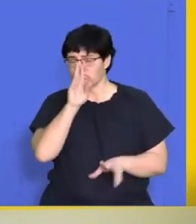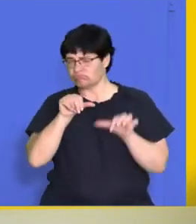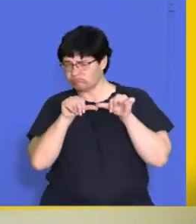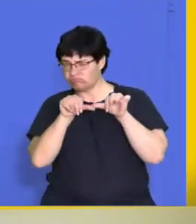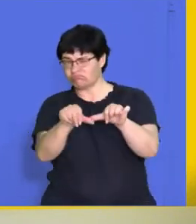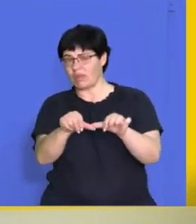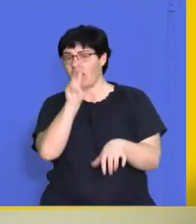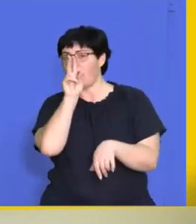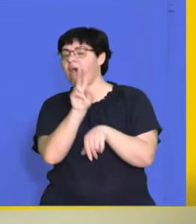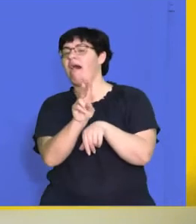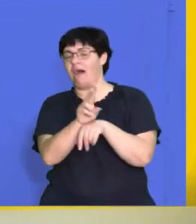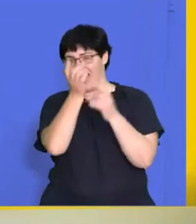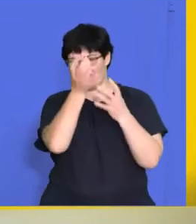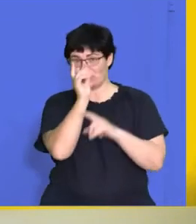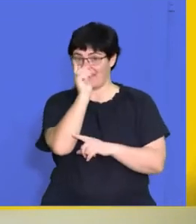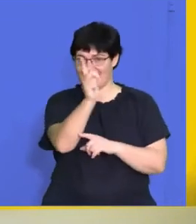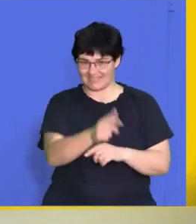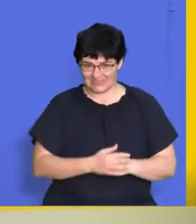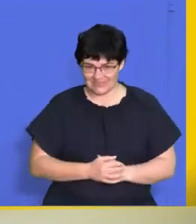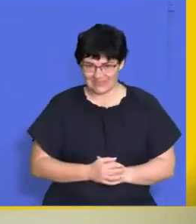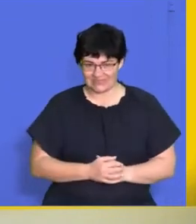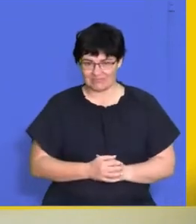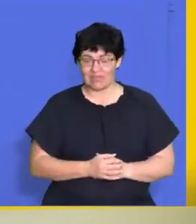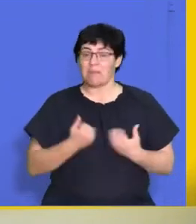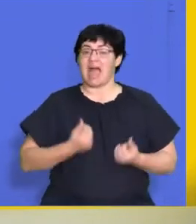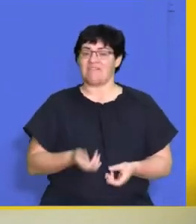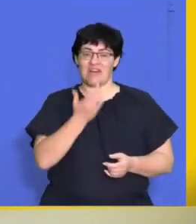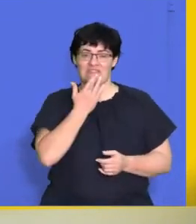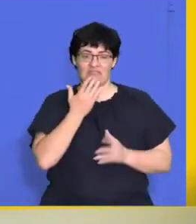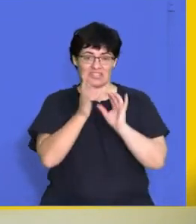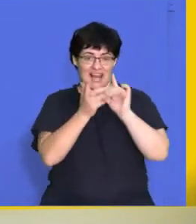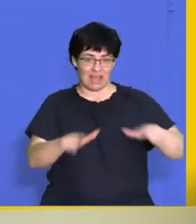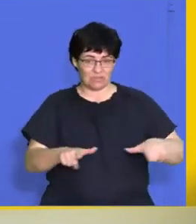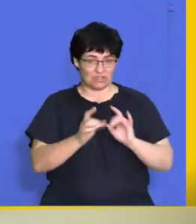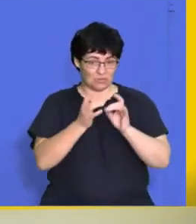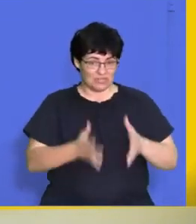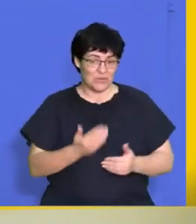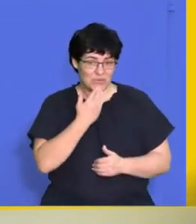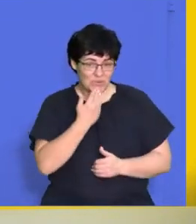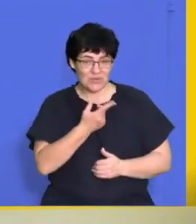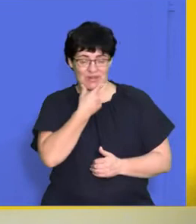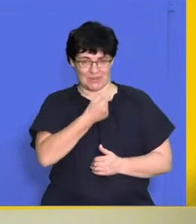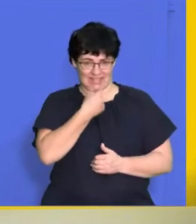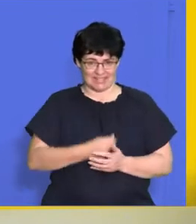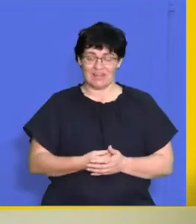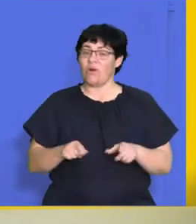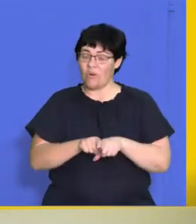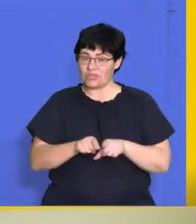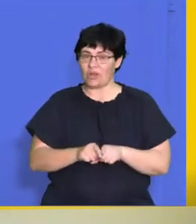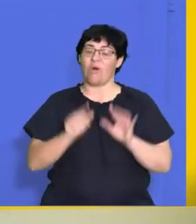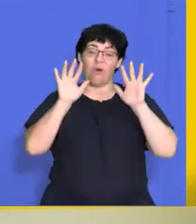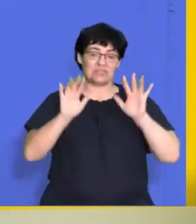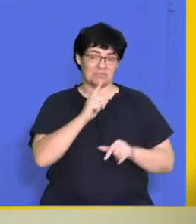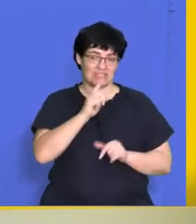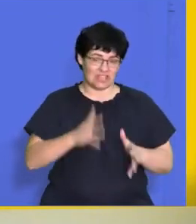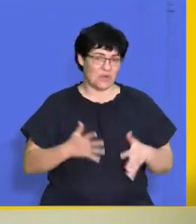tuned to get all of those details later on in the show. I've got my favourite sign language interpreter with me today, Nicolene, as well as our awesome